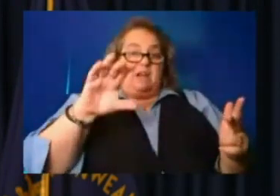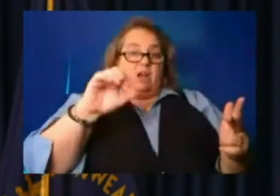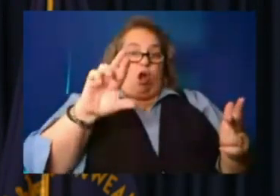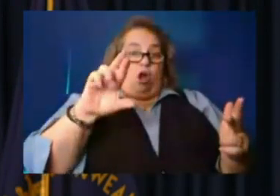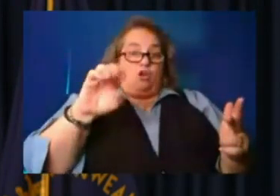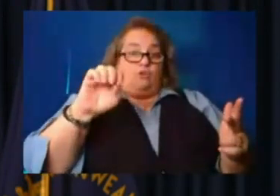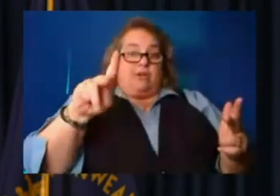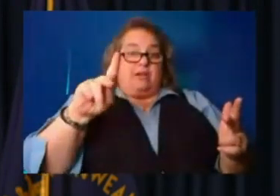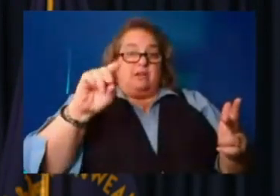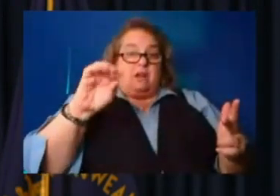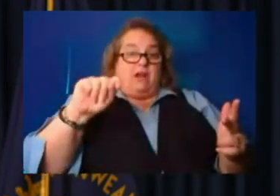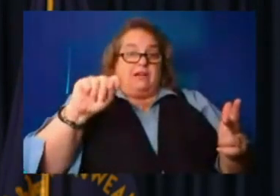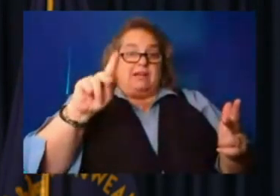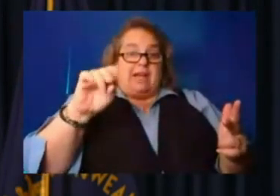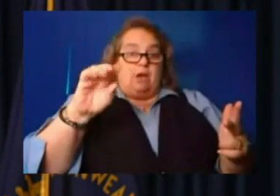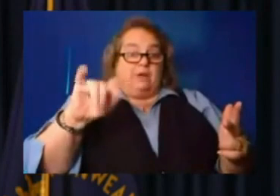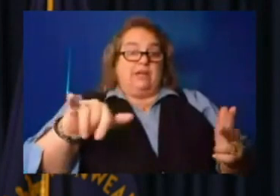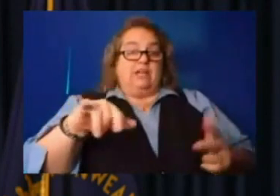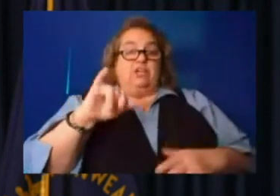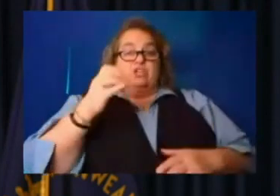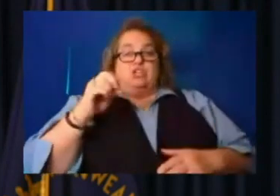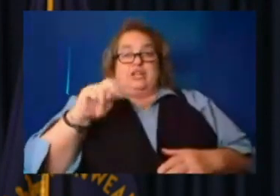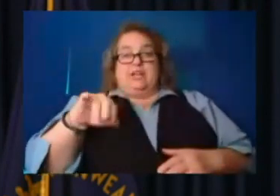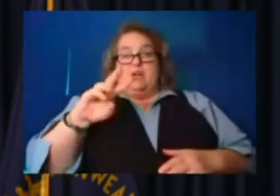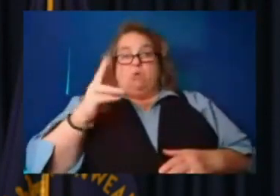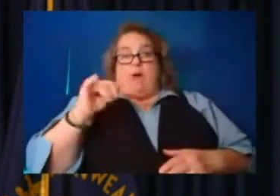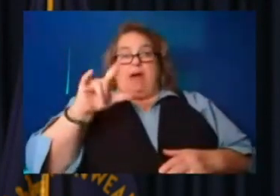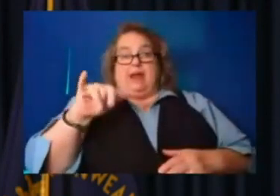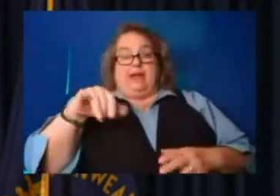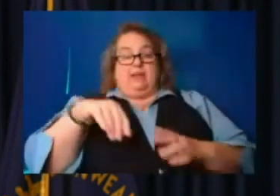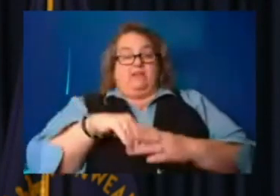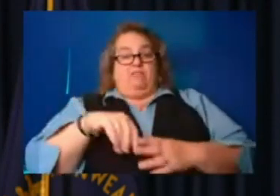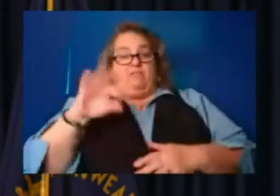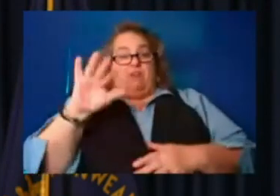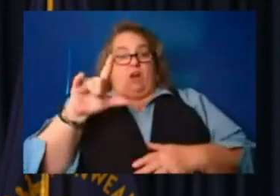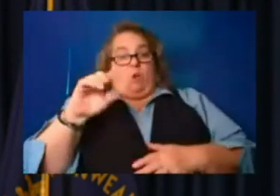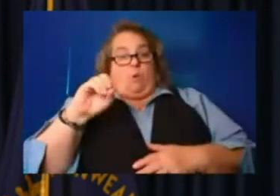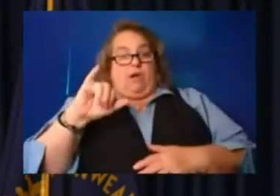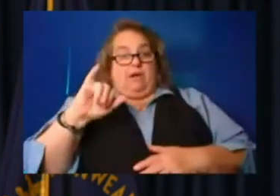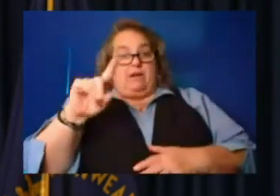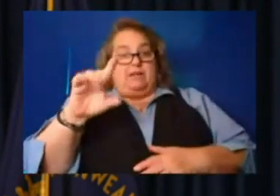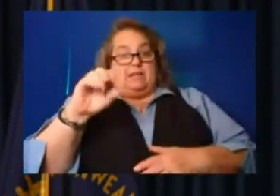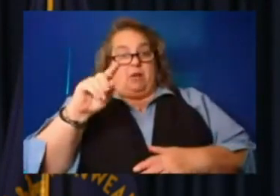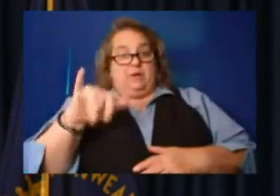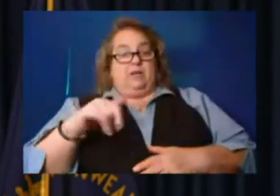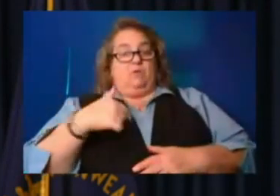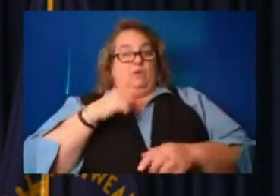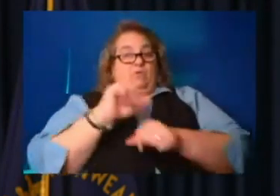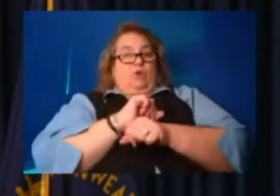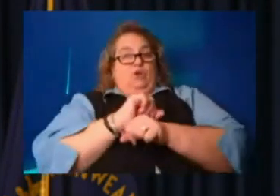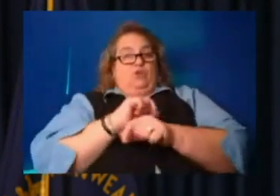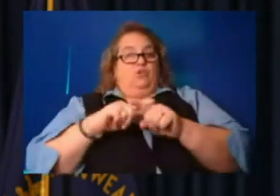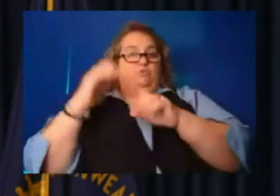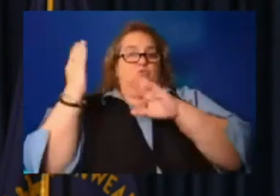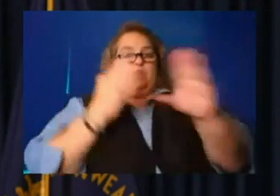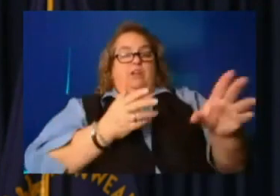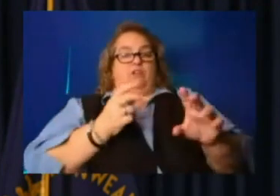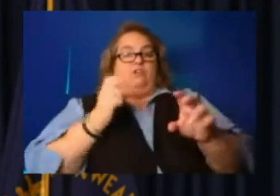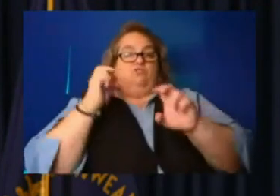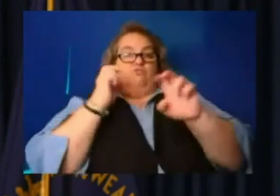is in Floyd County. We're working to get travel trailers in other areas. We have 100 total